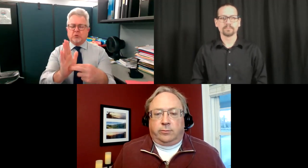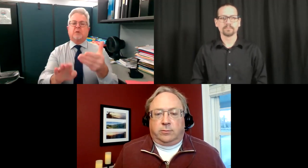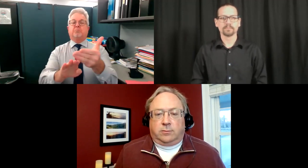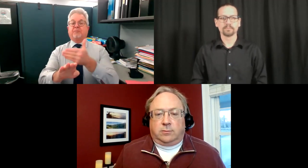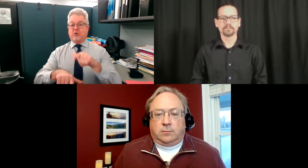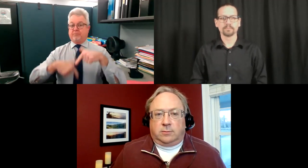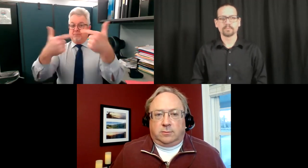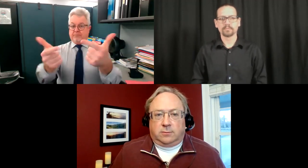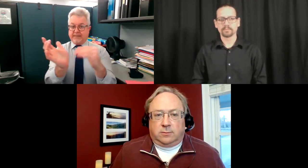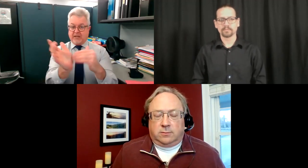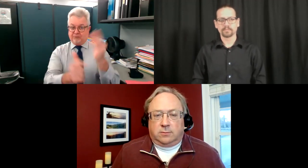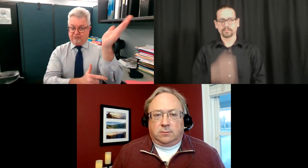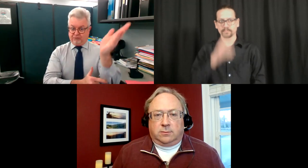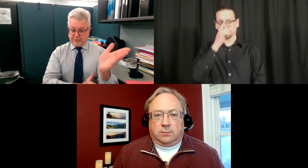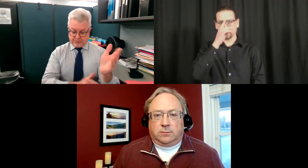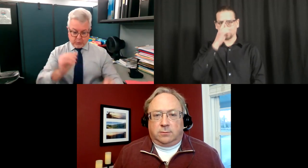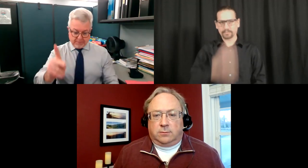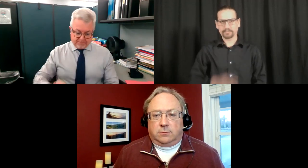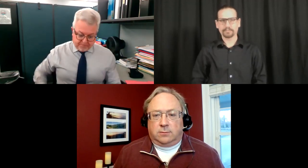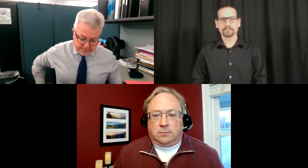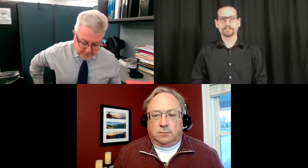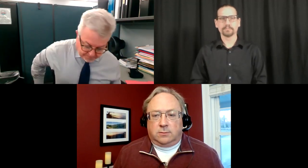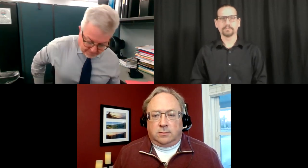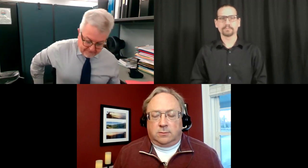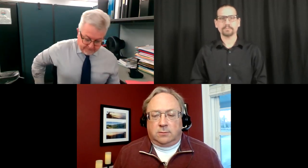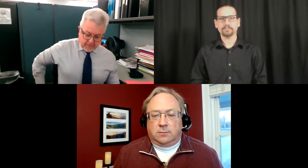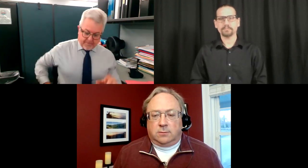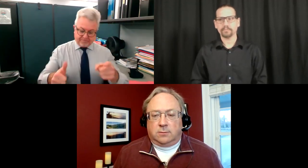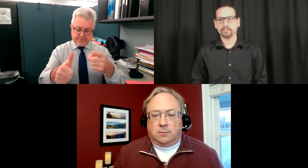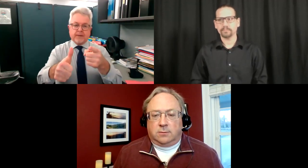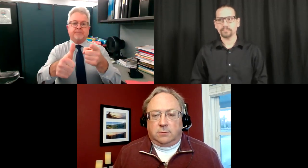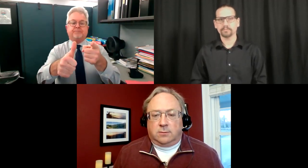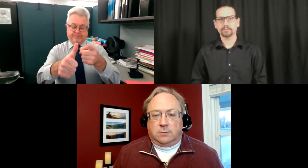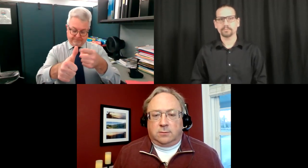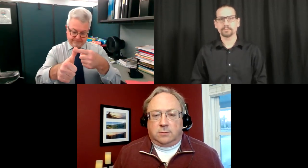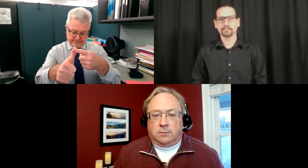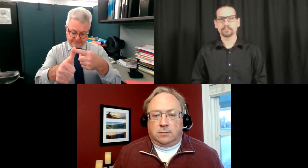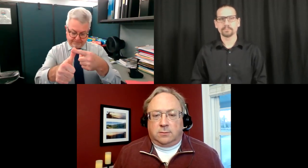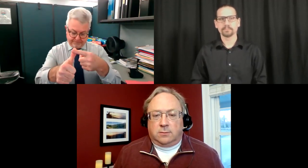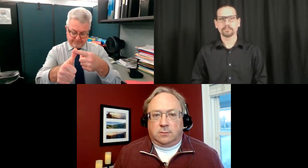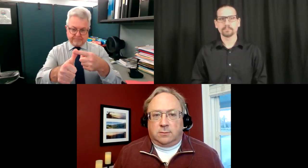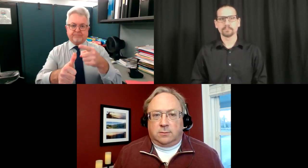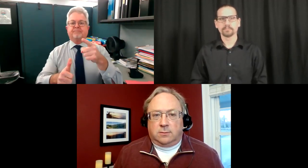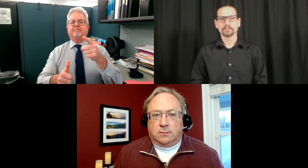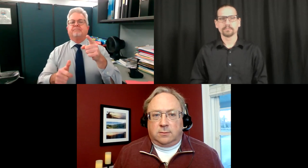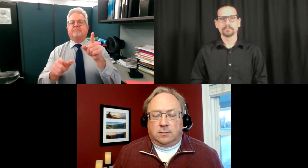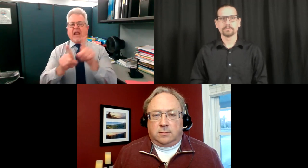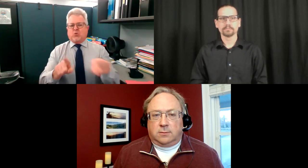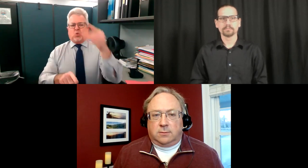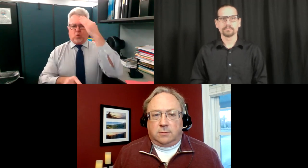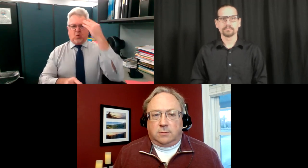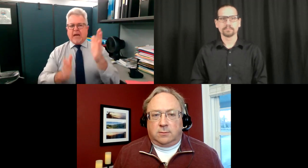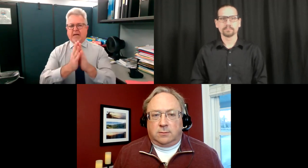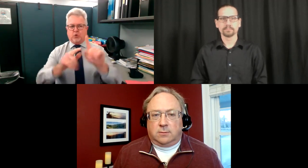just want to set up a few ground rules at this time before I turn the floor over to our presenter this evening. First of all,